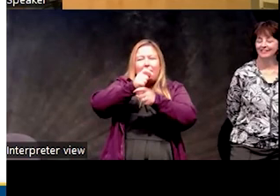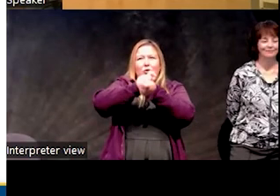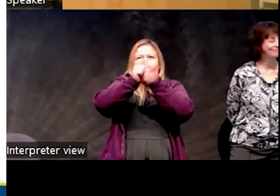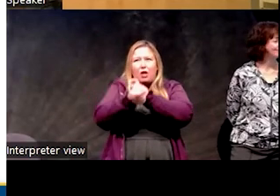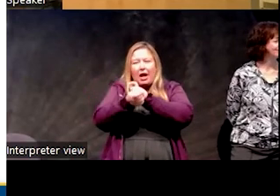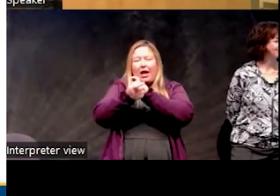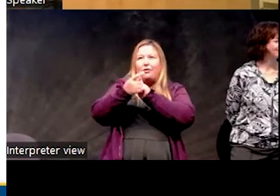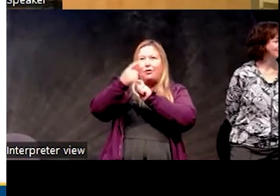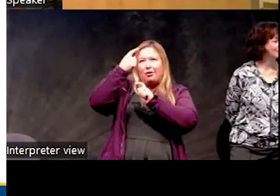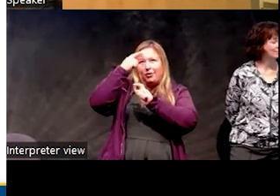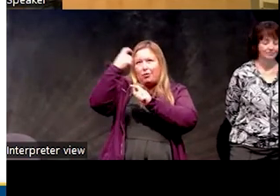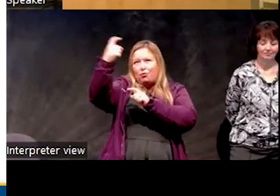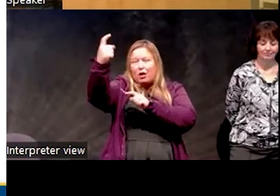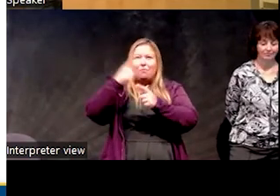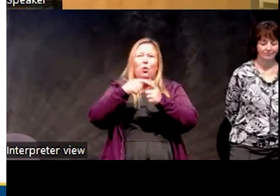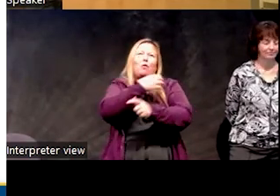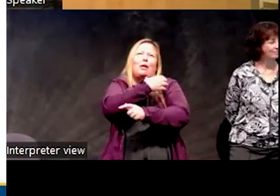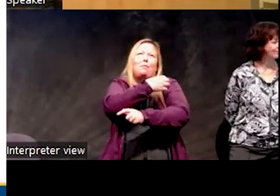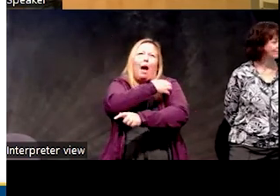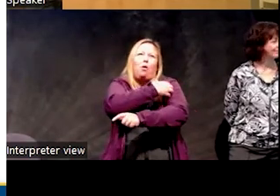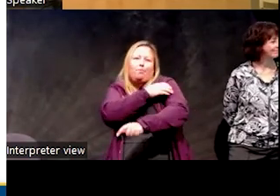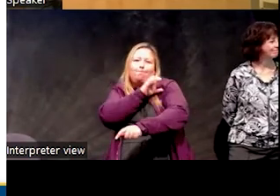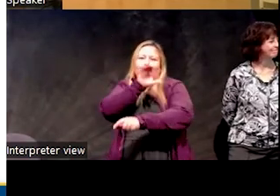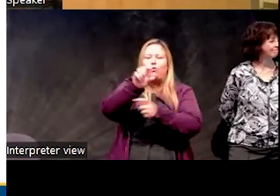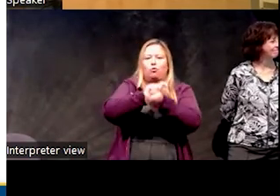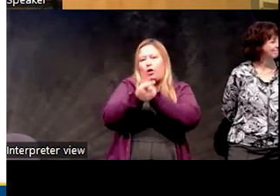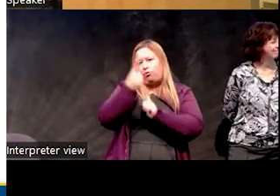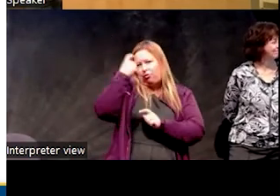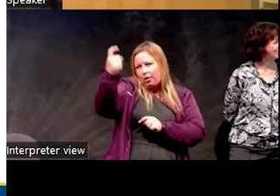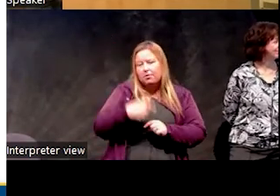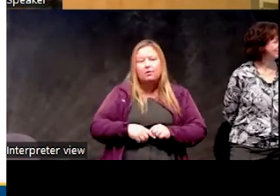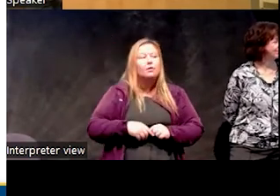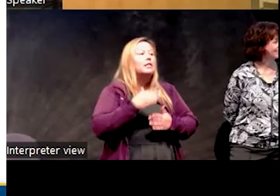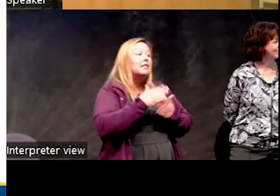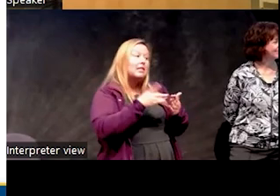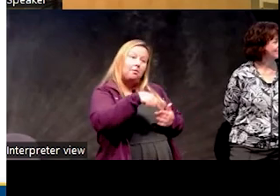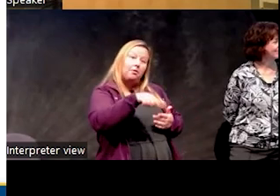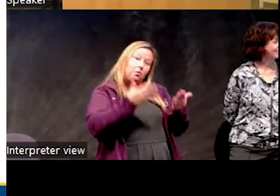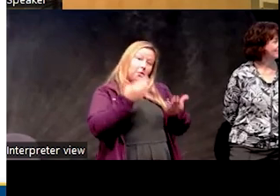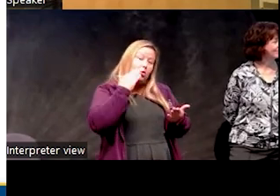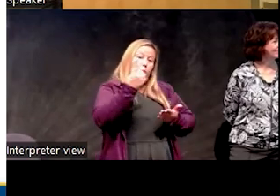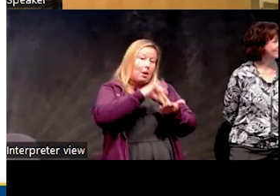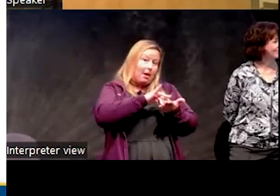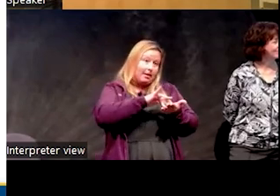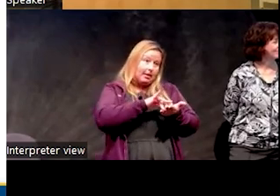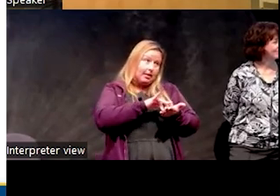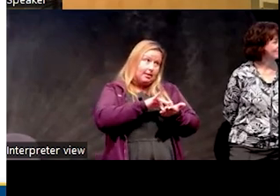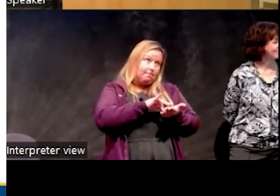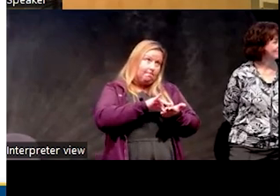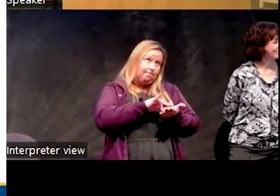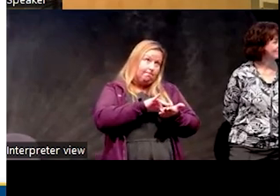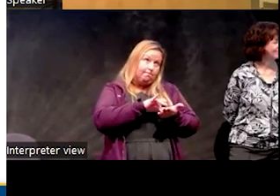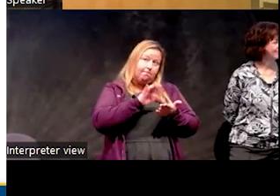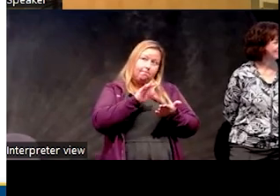empowering you to change your dreams. Yeah. So as some of you may know, there's, uh, there's one medication, uh,